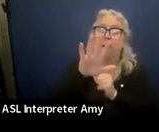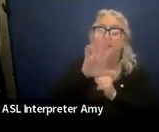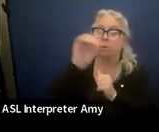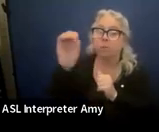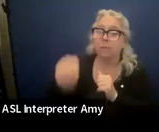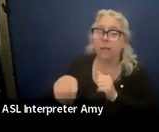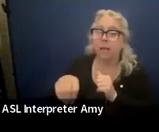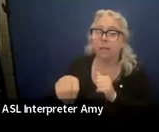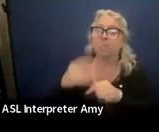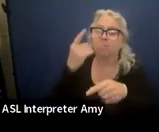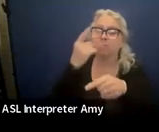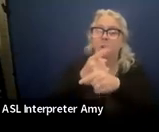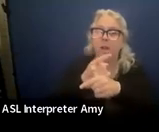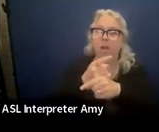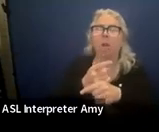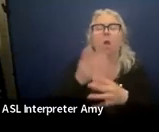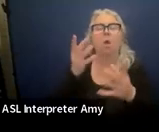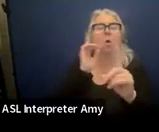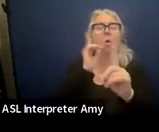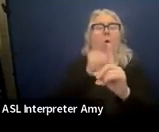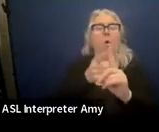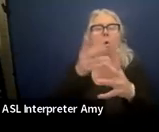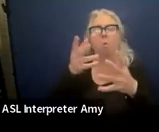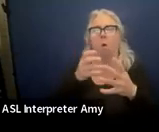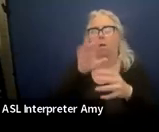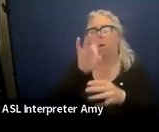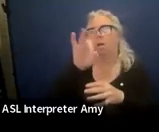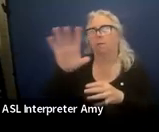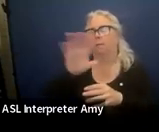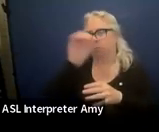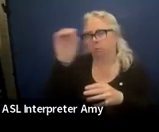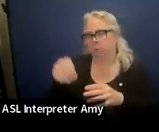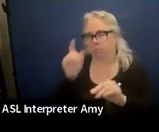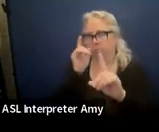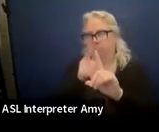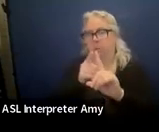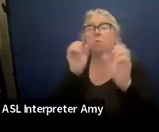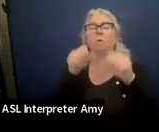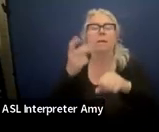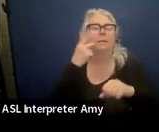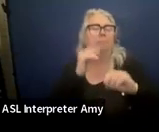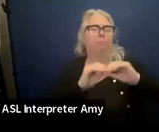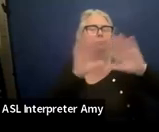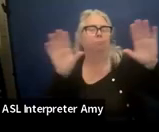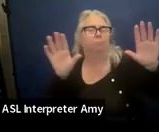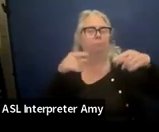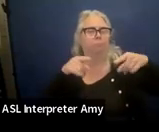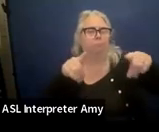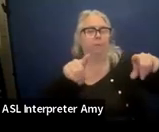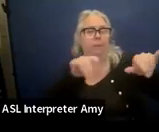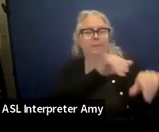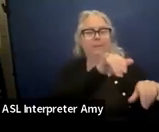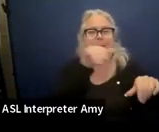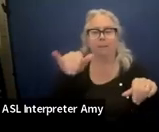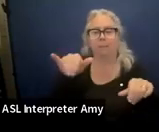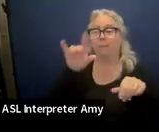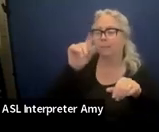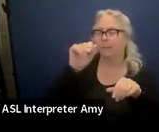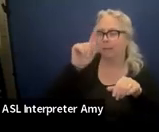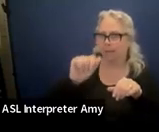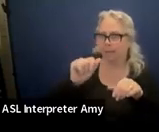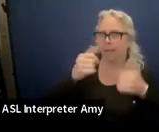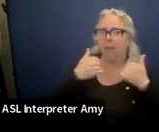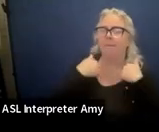decode CBC words with 85% accuracy. So you can see that really clear alignment. It's the same data point. You have your